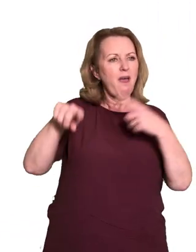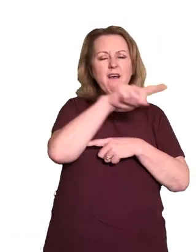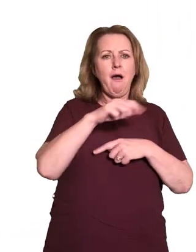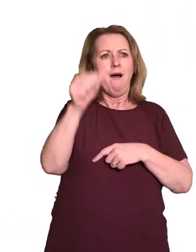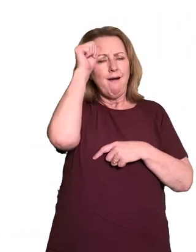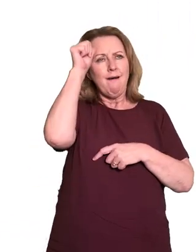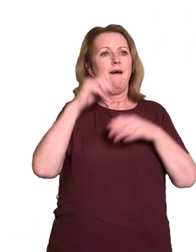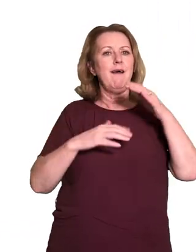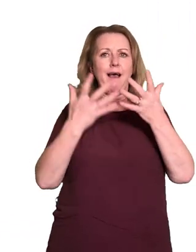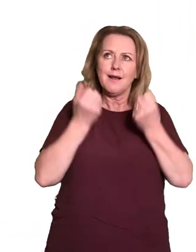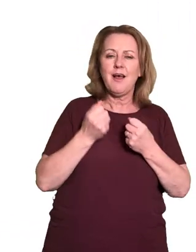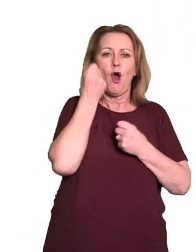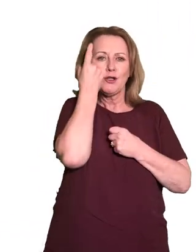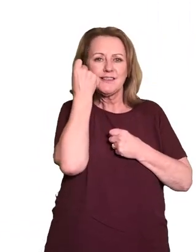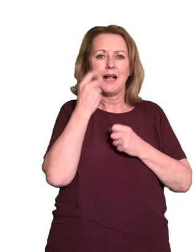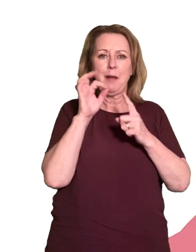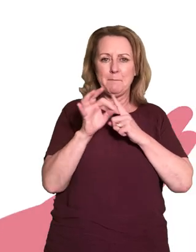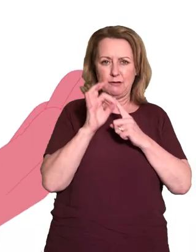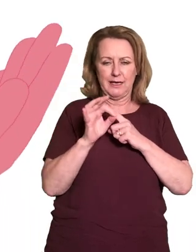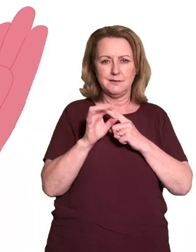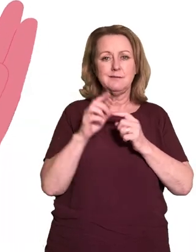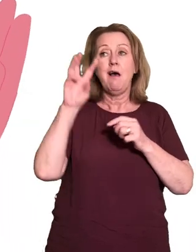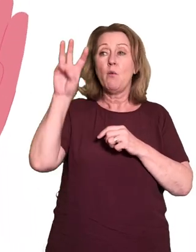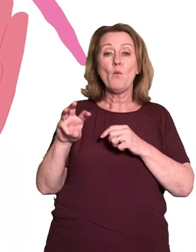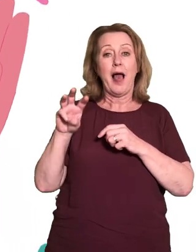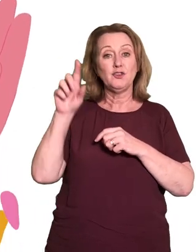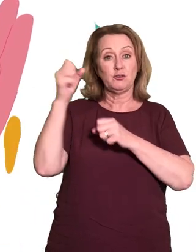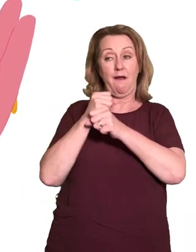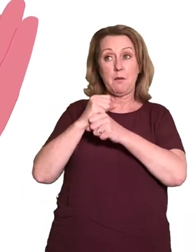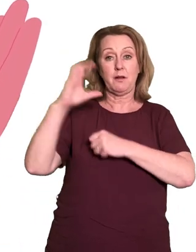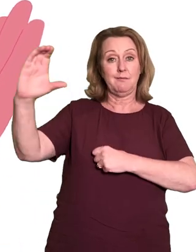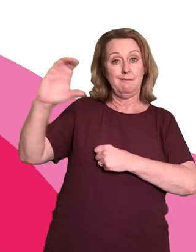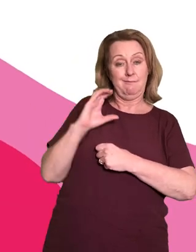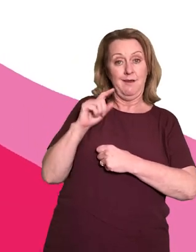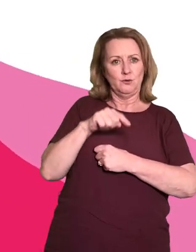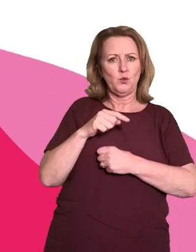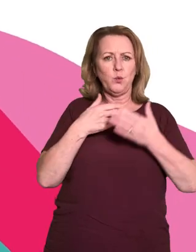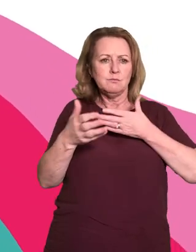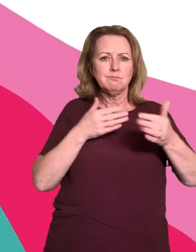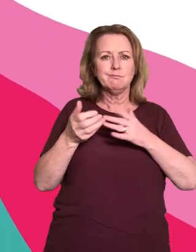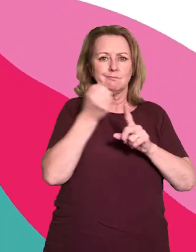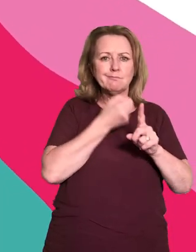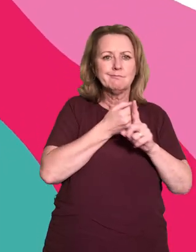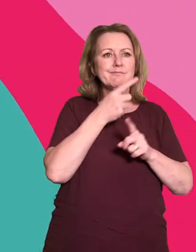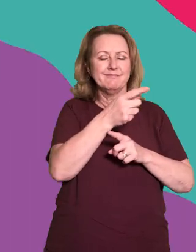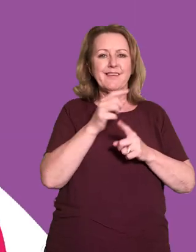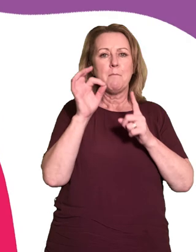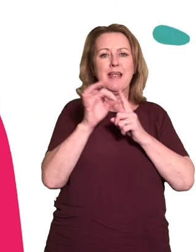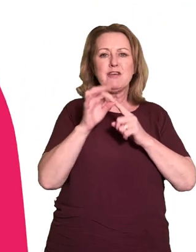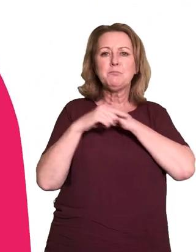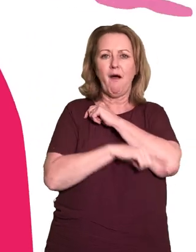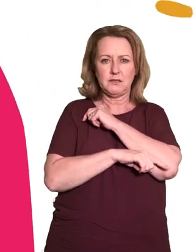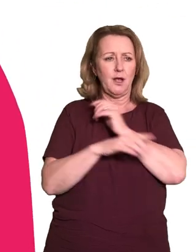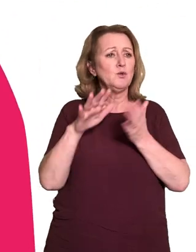and accepted. The Welsh Government has invested for a number of years to tackle period poverty, ensuring that having a period does